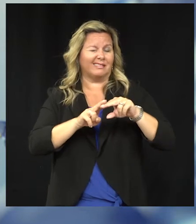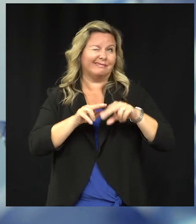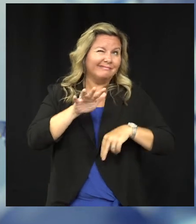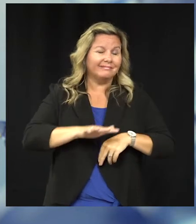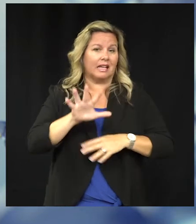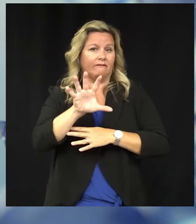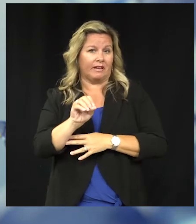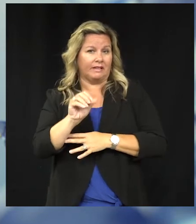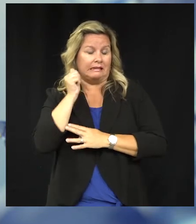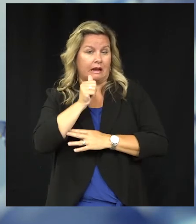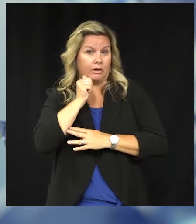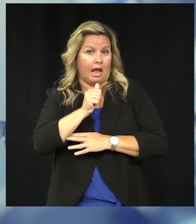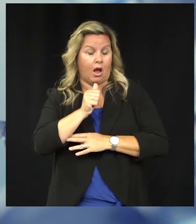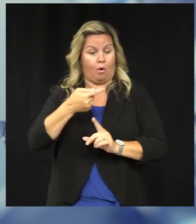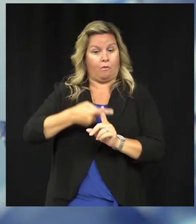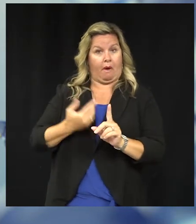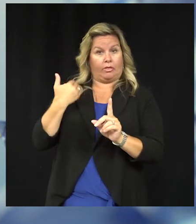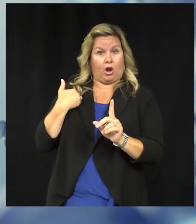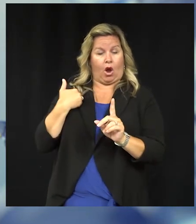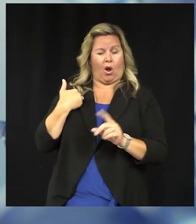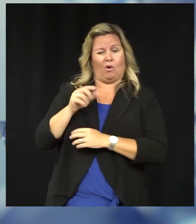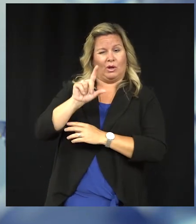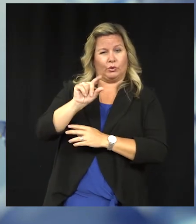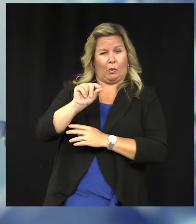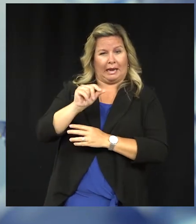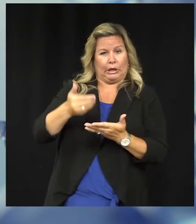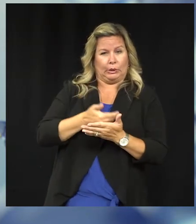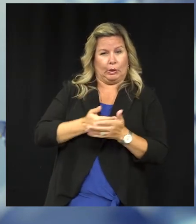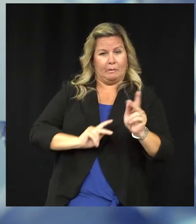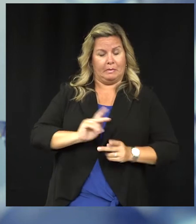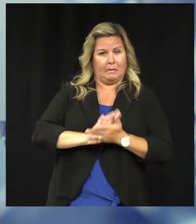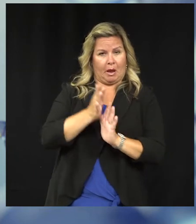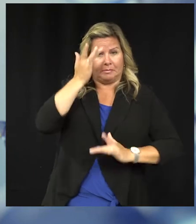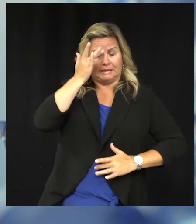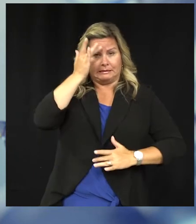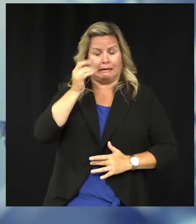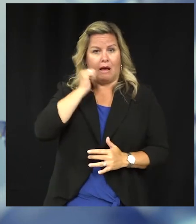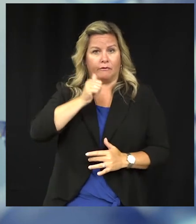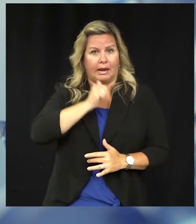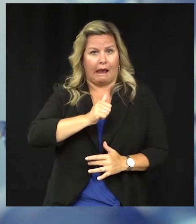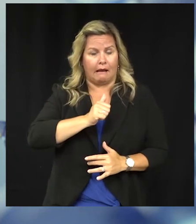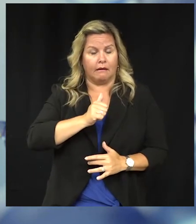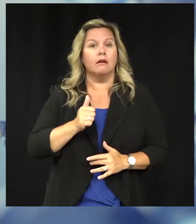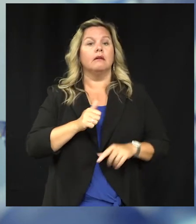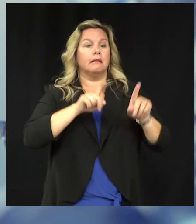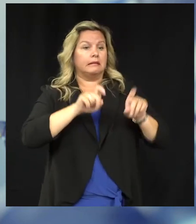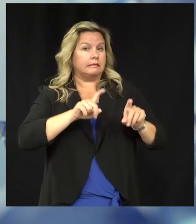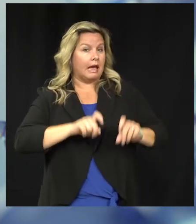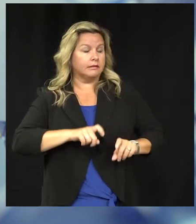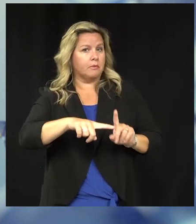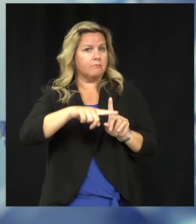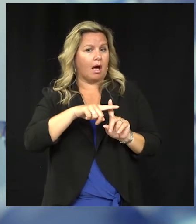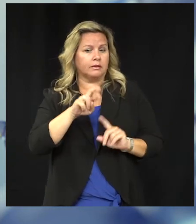A month ago we were less than 20 new cases per day. We've seen our positivity rate more than double as well. We're over